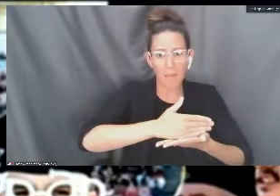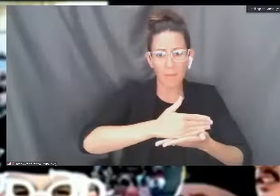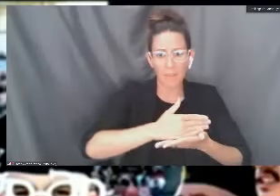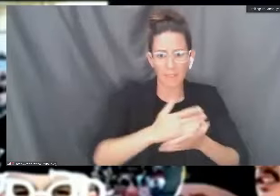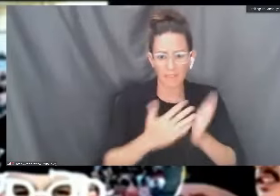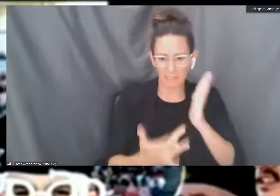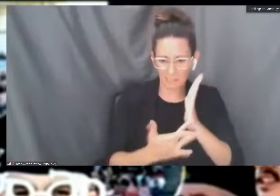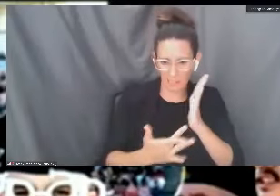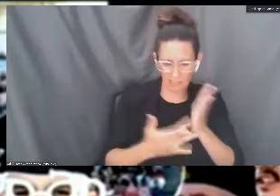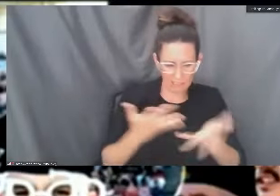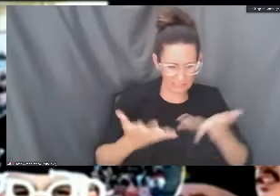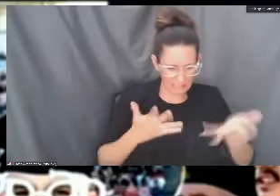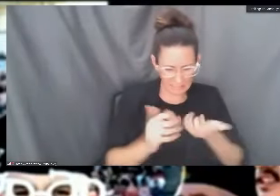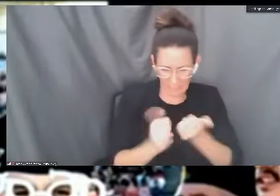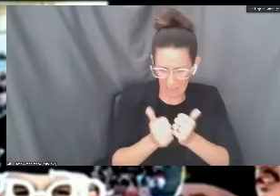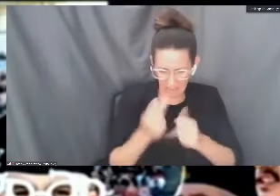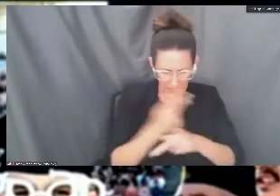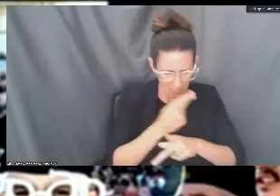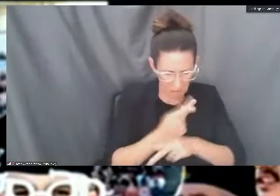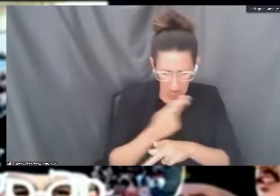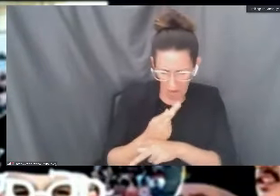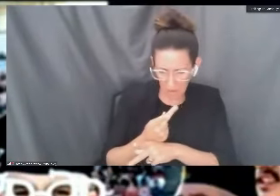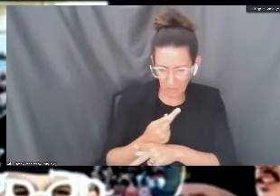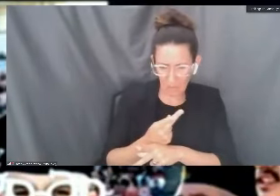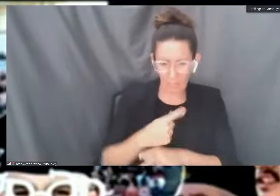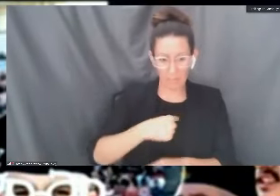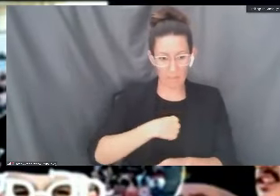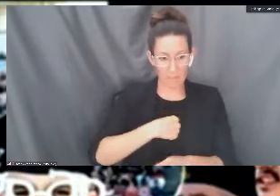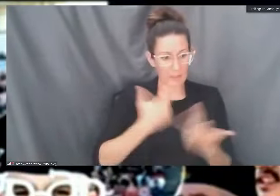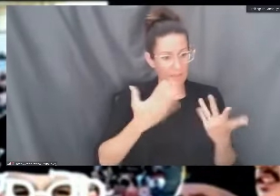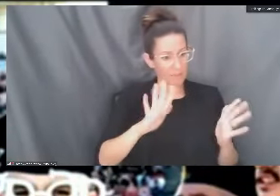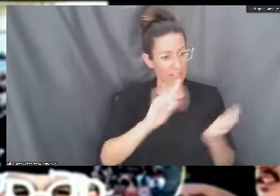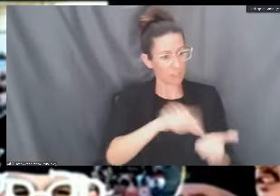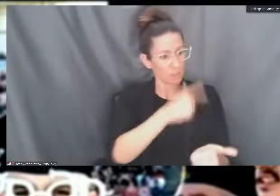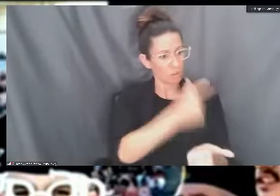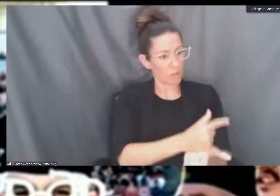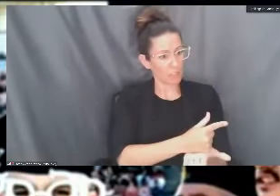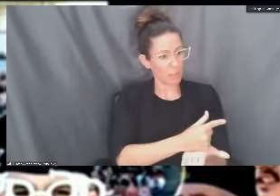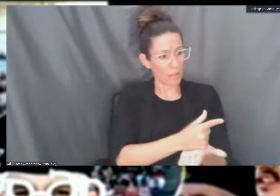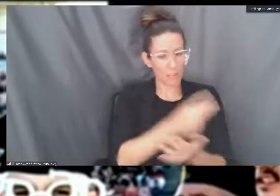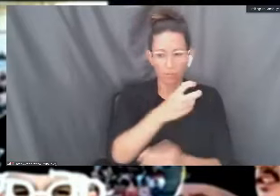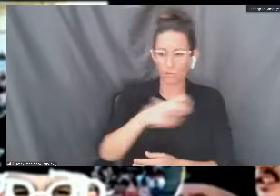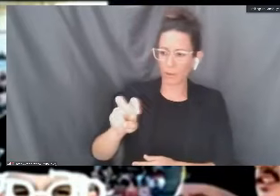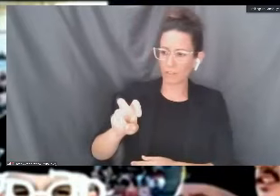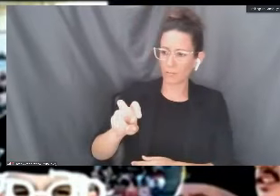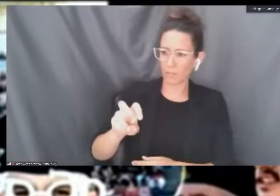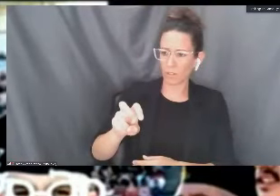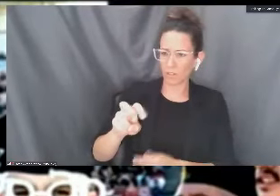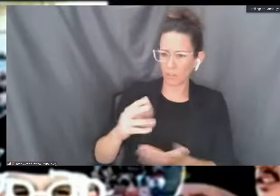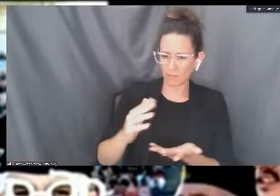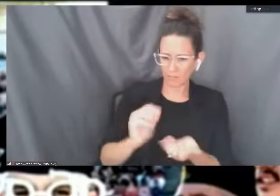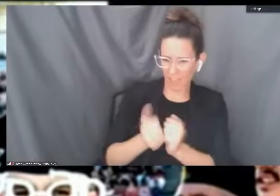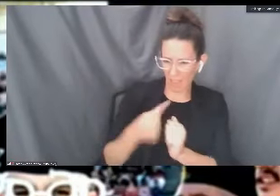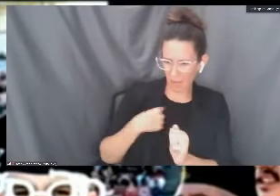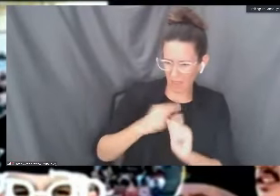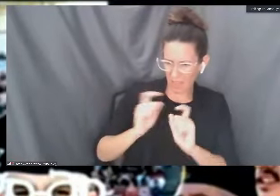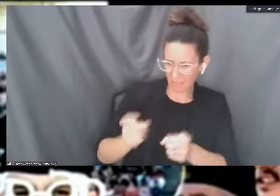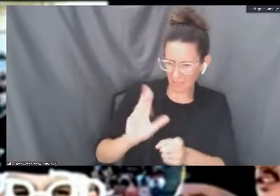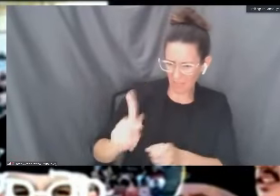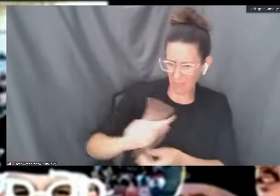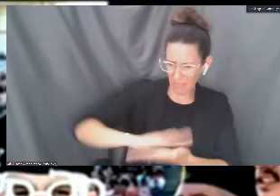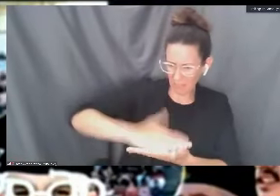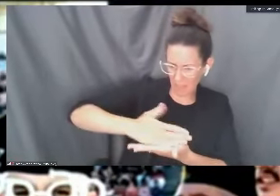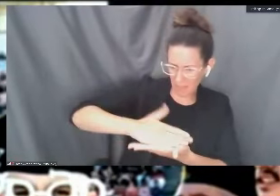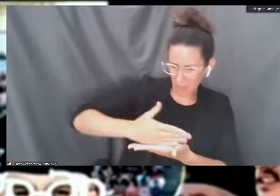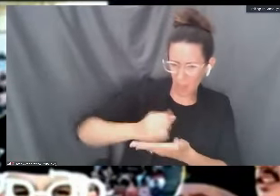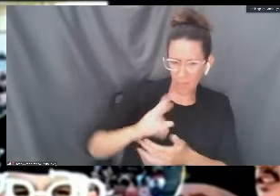technology resources, when they graduate or transfer, can they return it back before the semester ends or can they